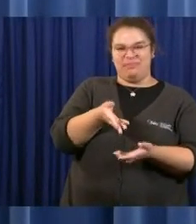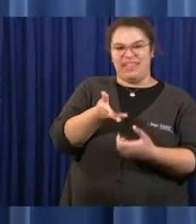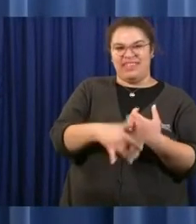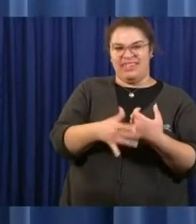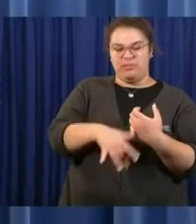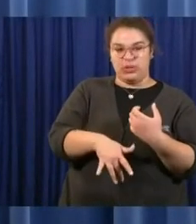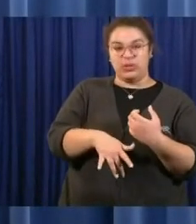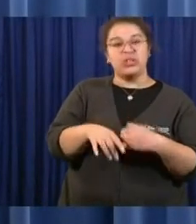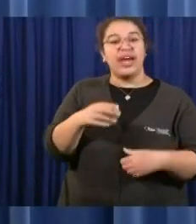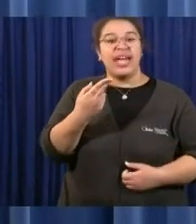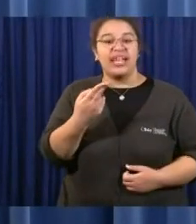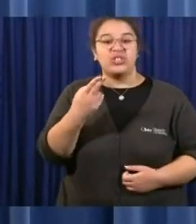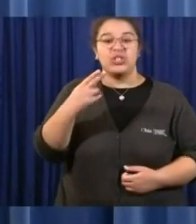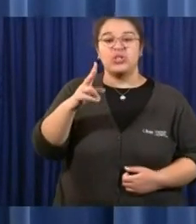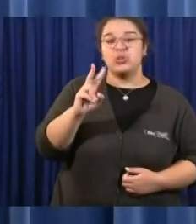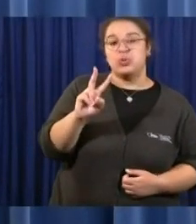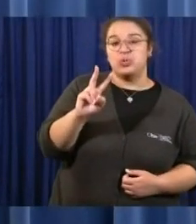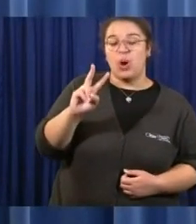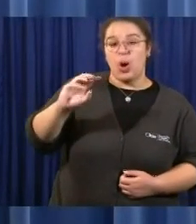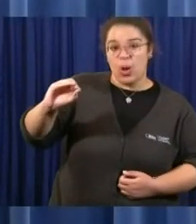cut under the, under your plans?